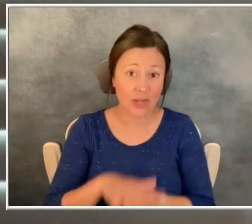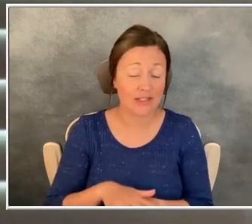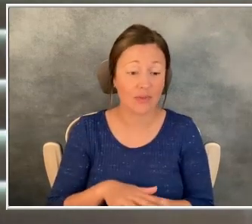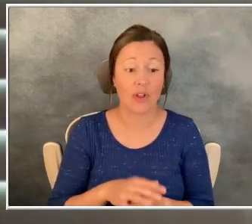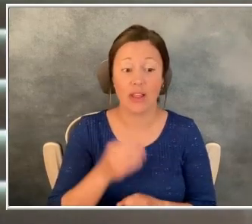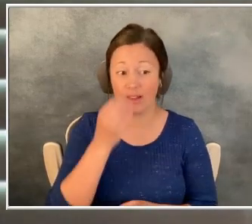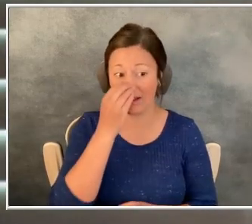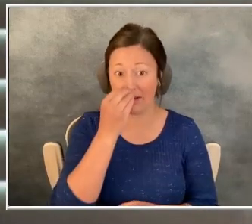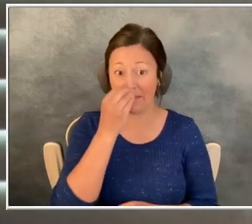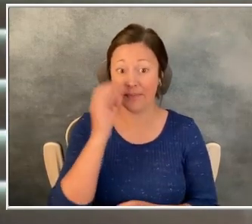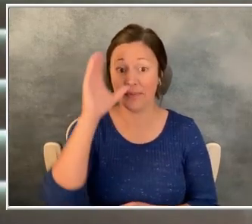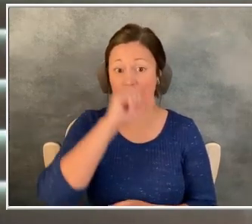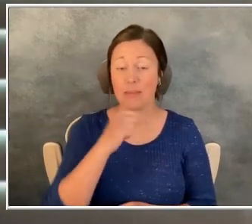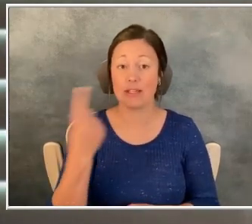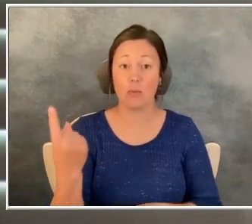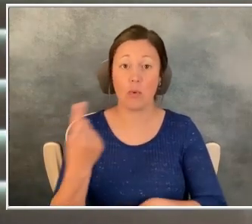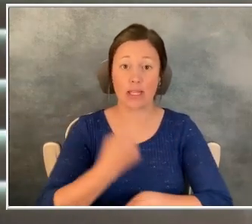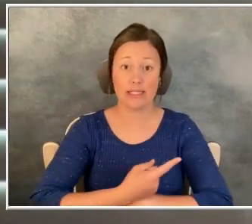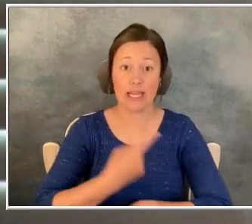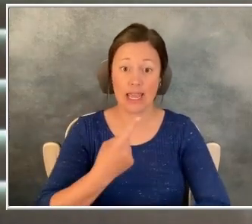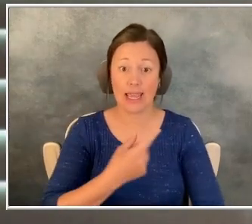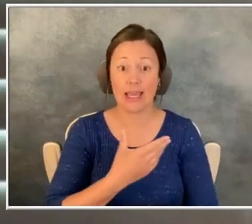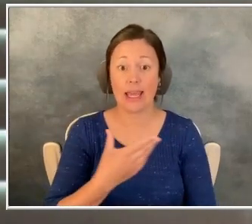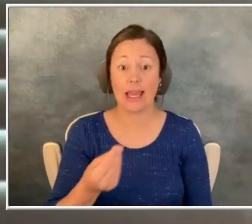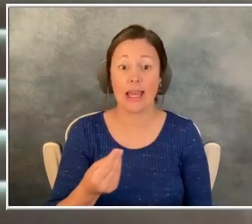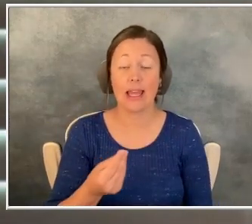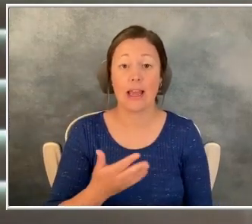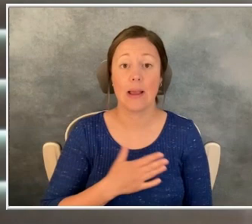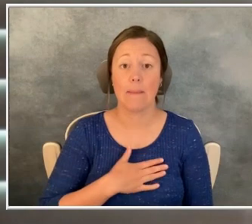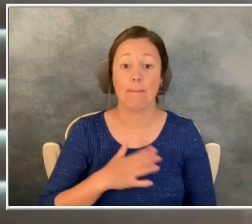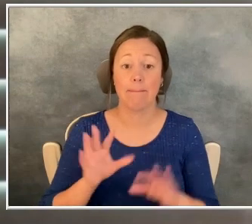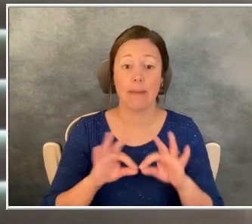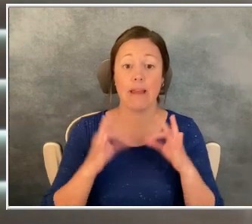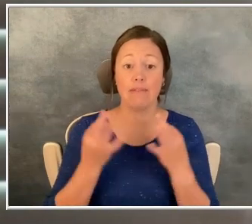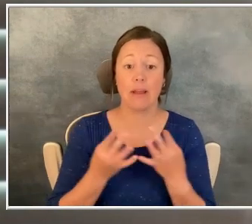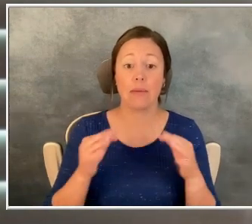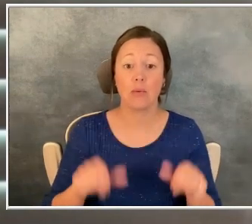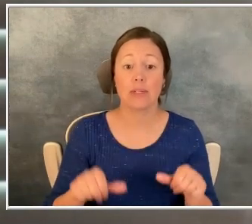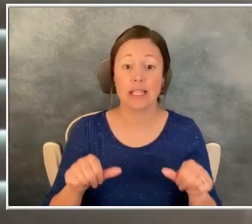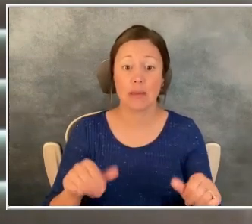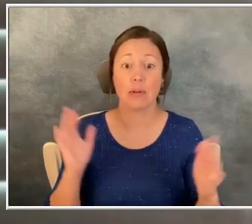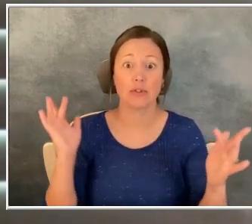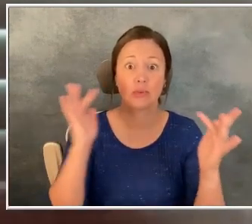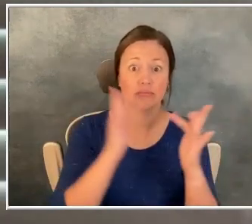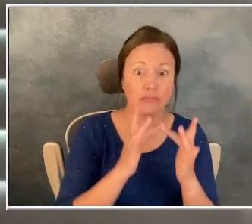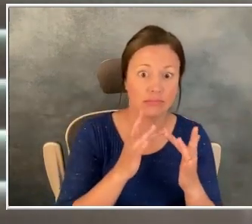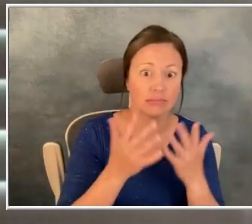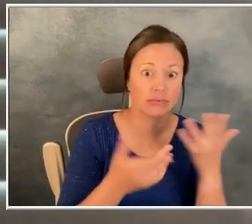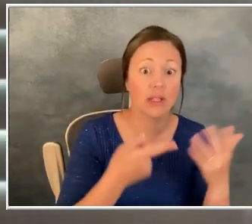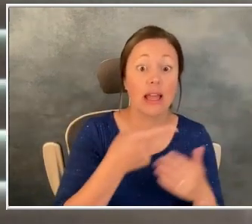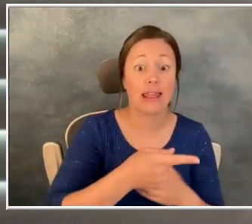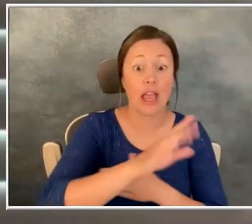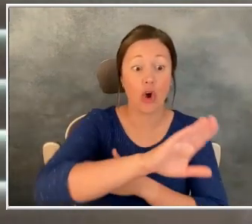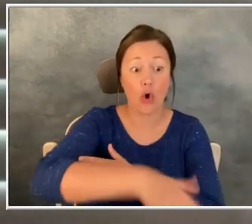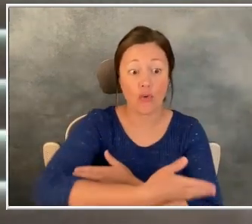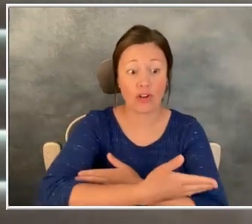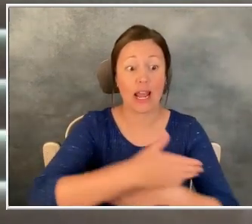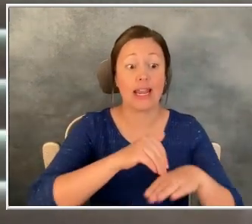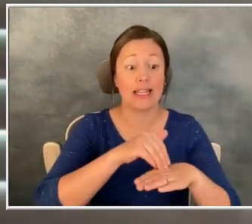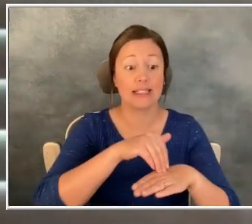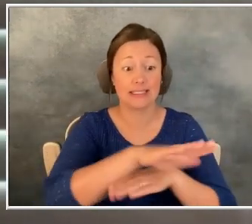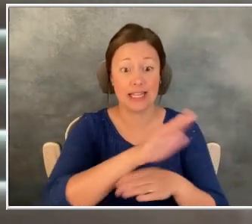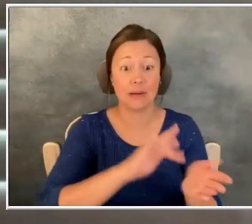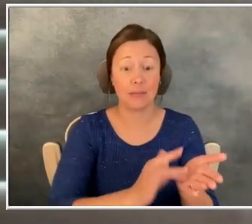Um, I missed one day and my, my family where it was able to get ahold of them and they actually overnighted them to me via FedEx